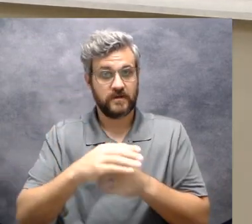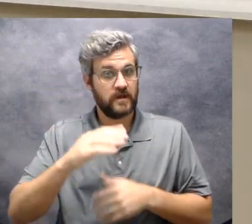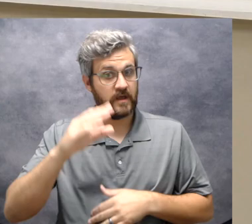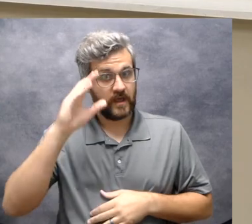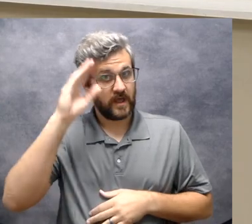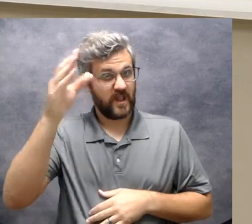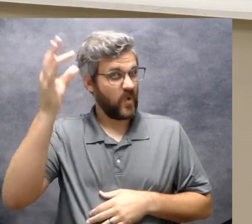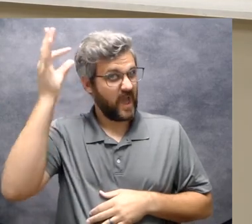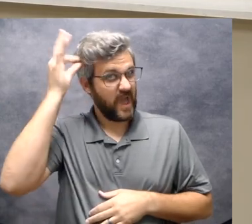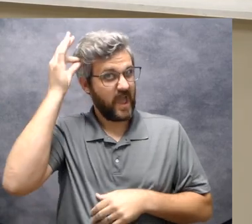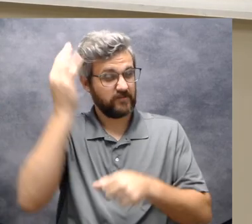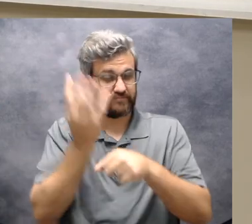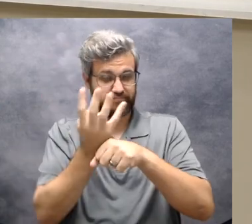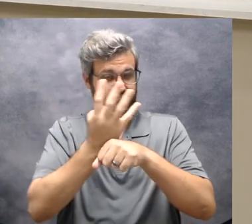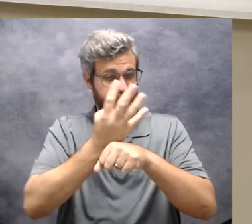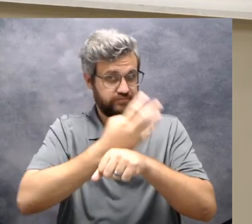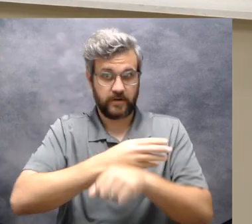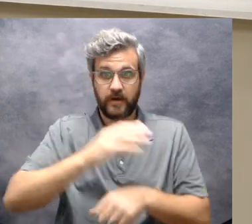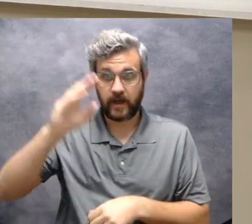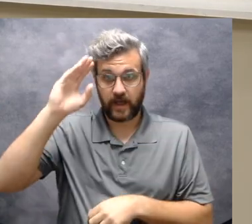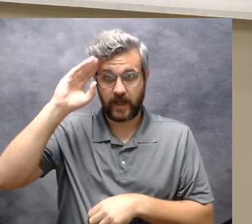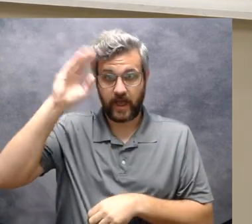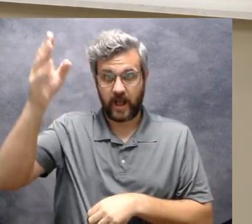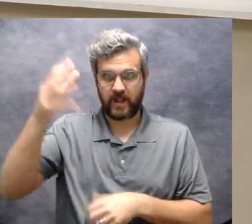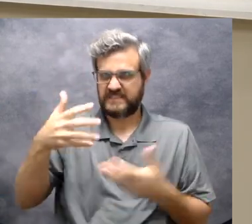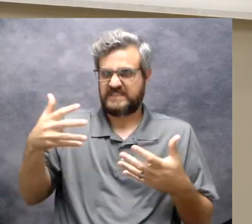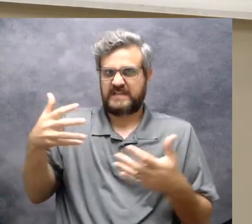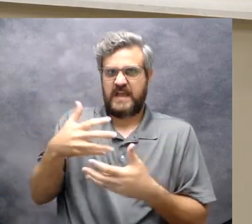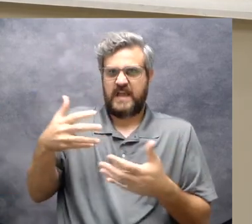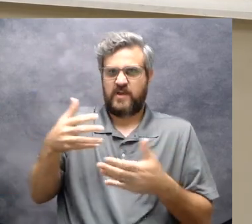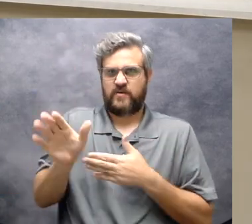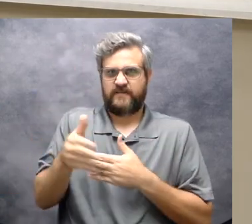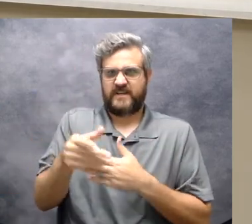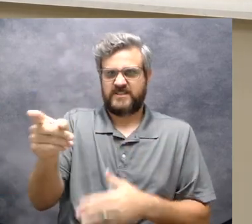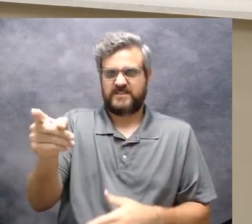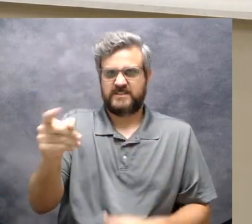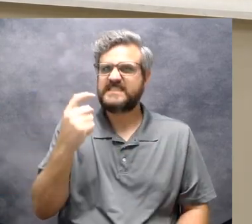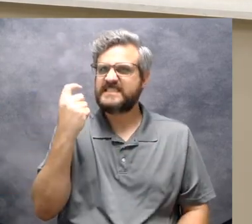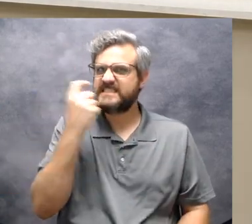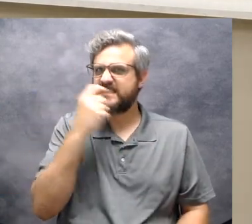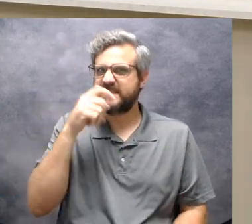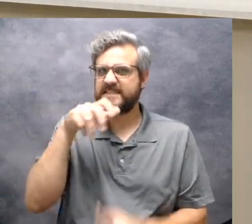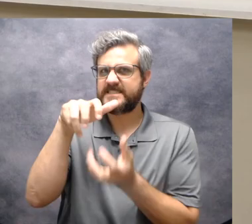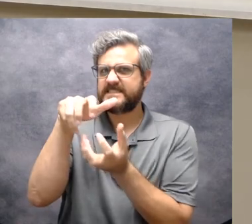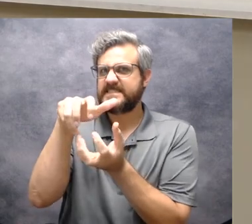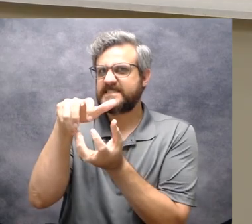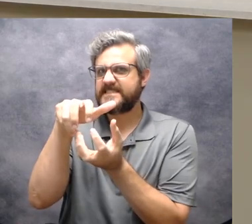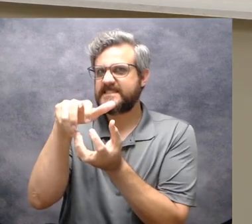Hello, hairy fish. hello, scary fish. Look at his teeth.